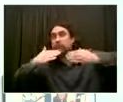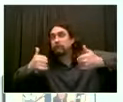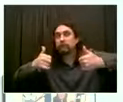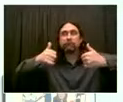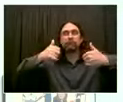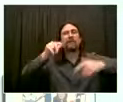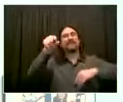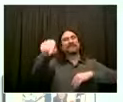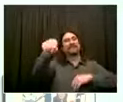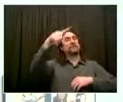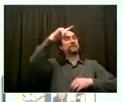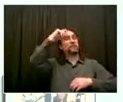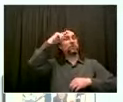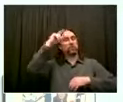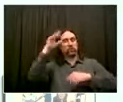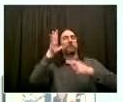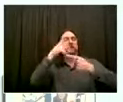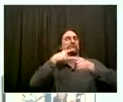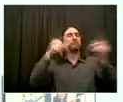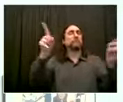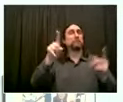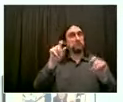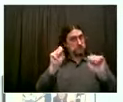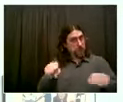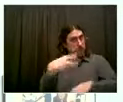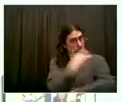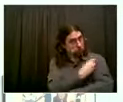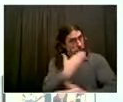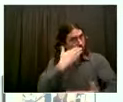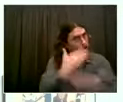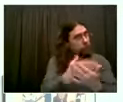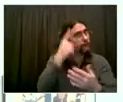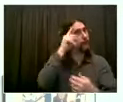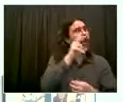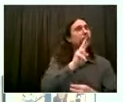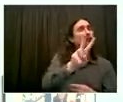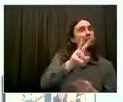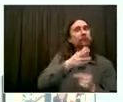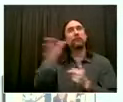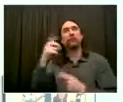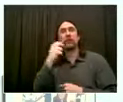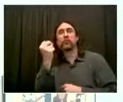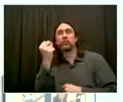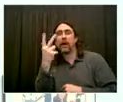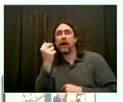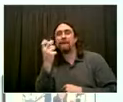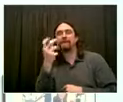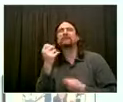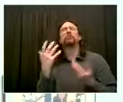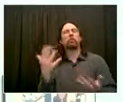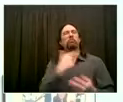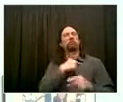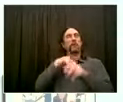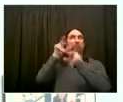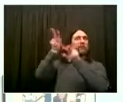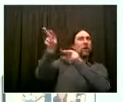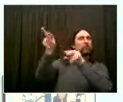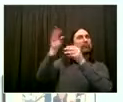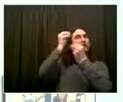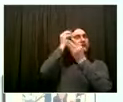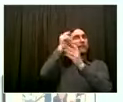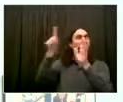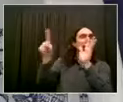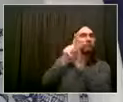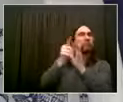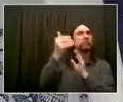all of that out and see the data ourselves. But that's certainly a very promising development for later in 2021. Thank you,